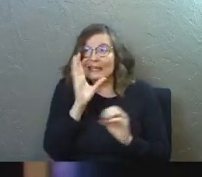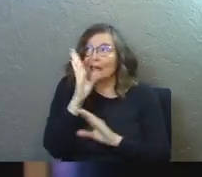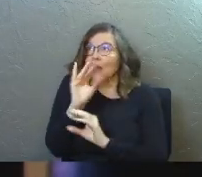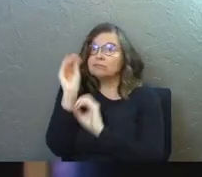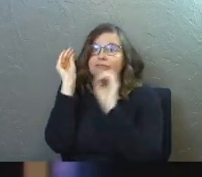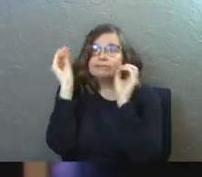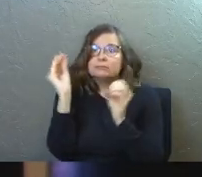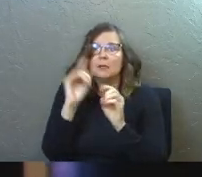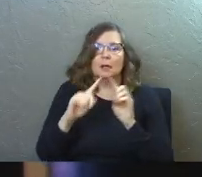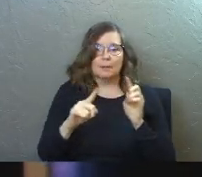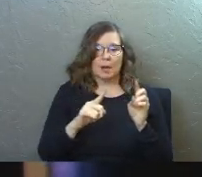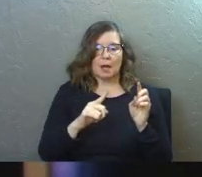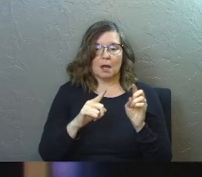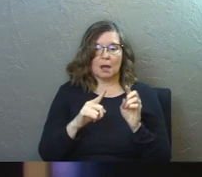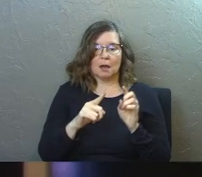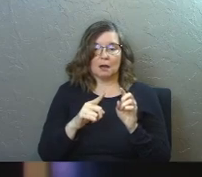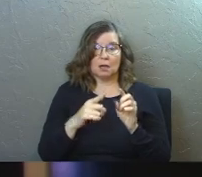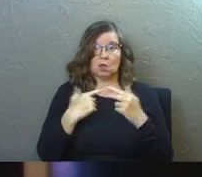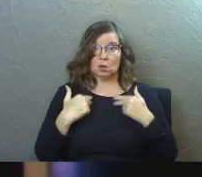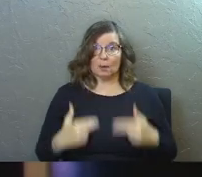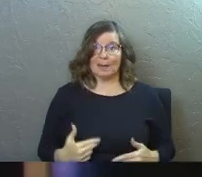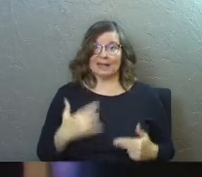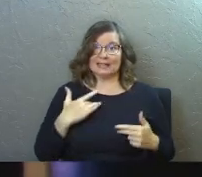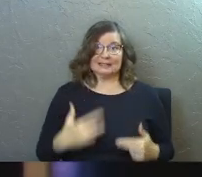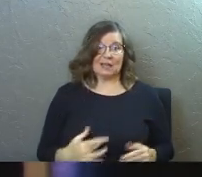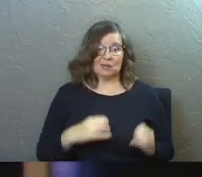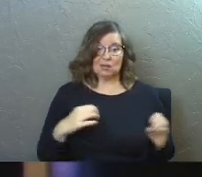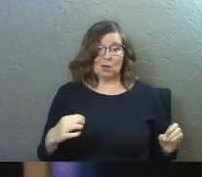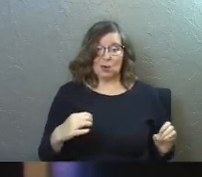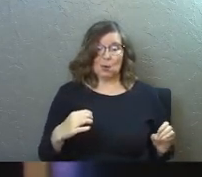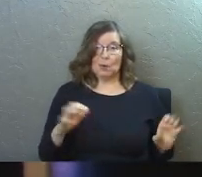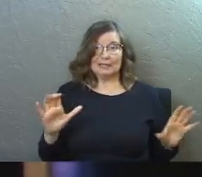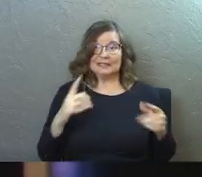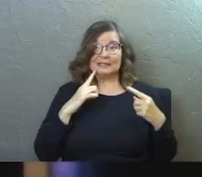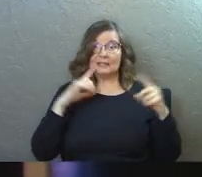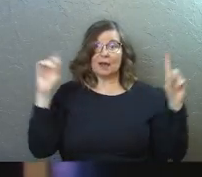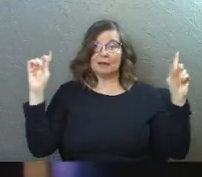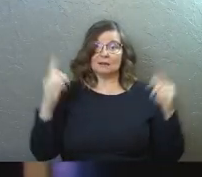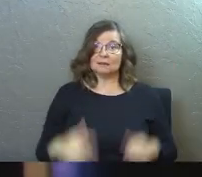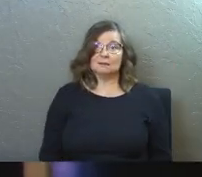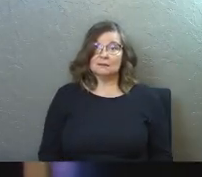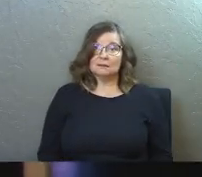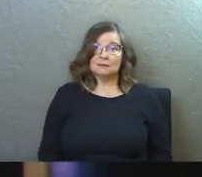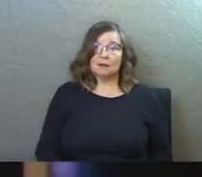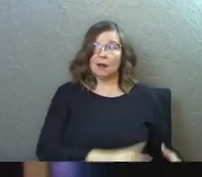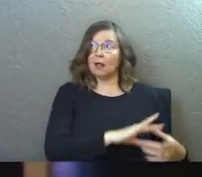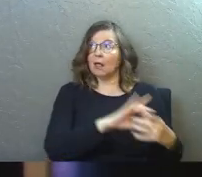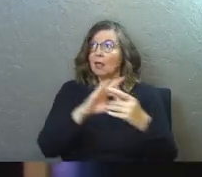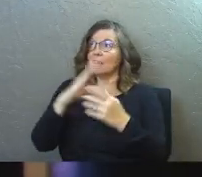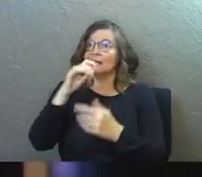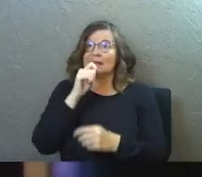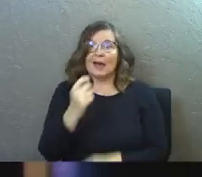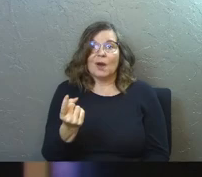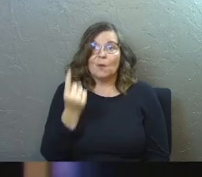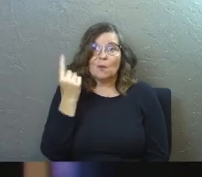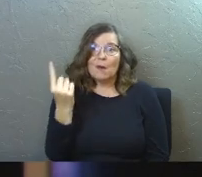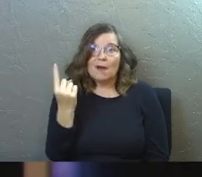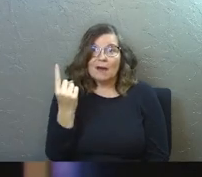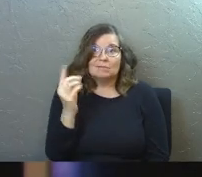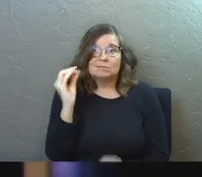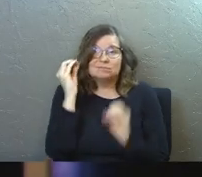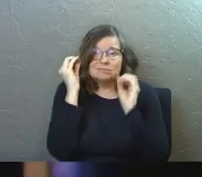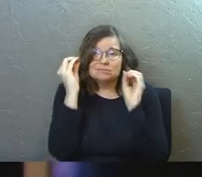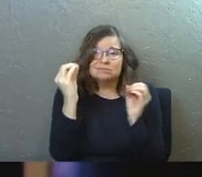God, but the track record of humanity is that nobody's done it. Not even one. He says it multiple